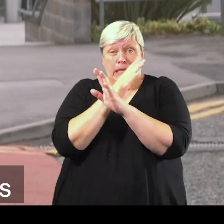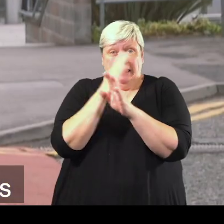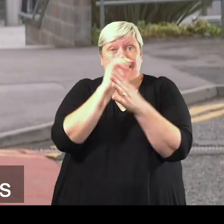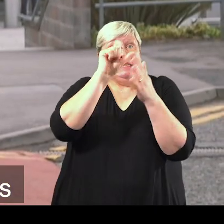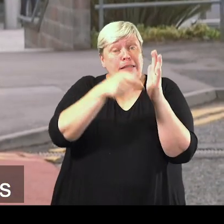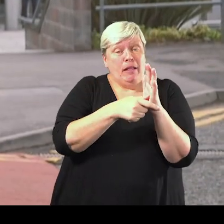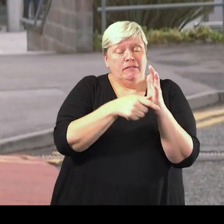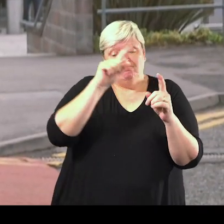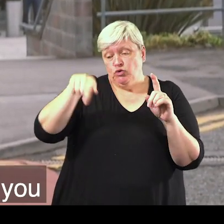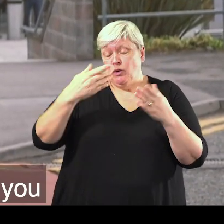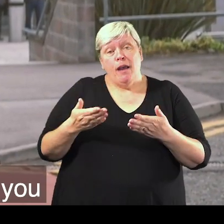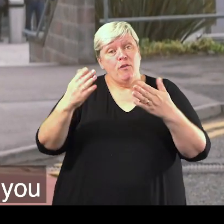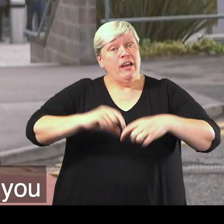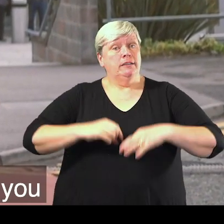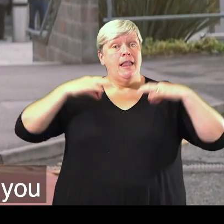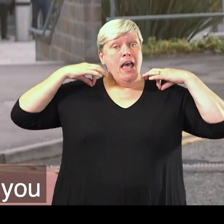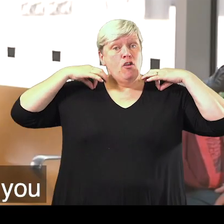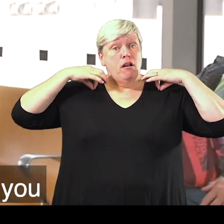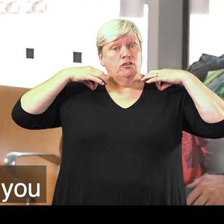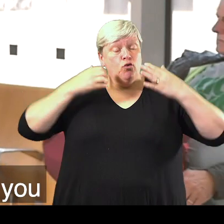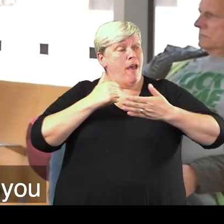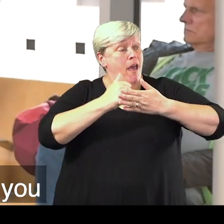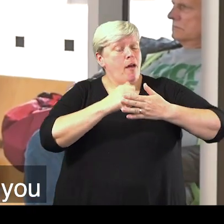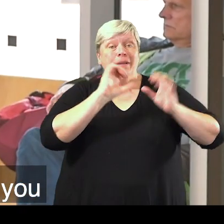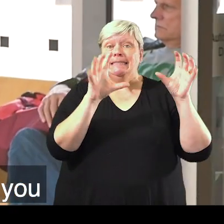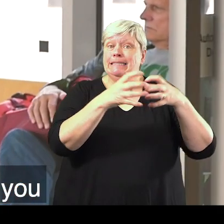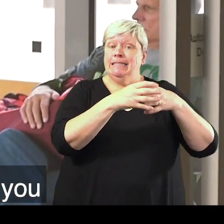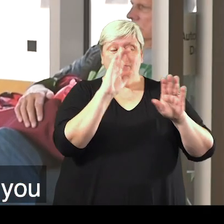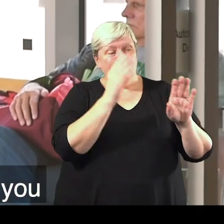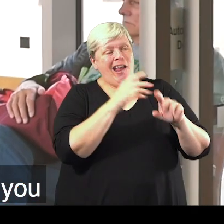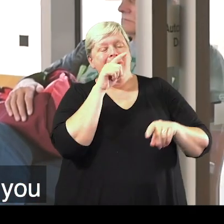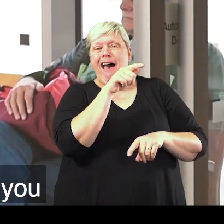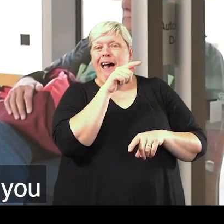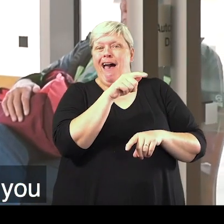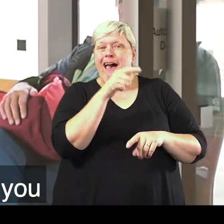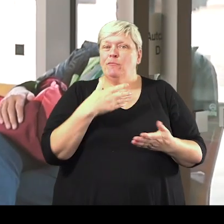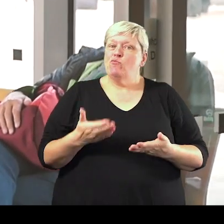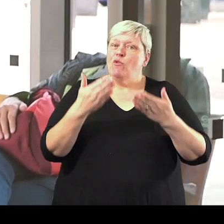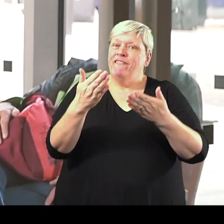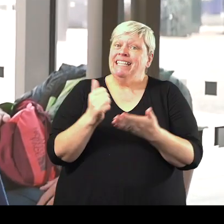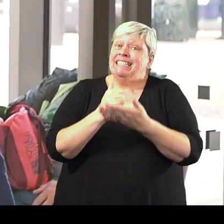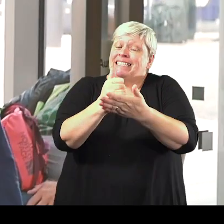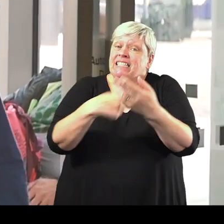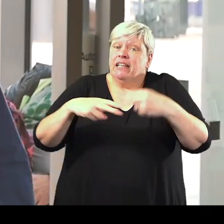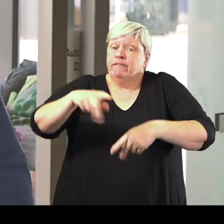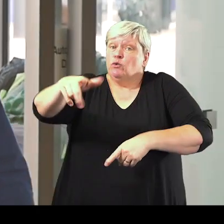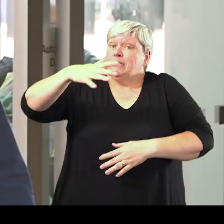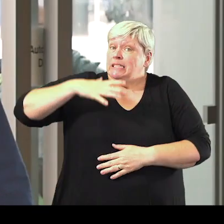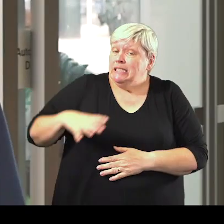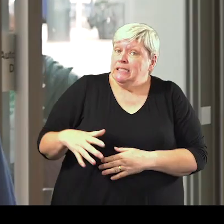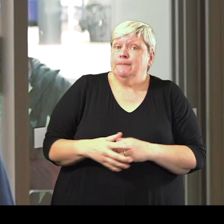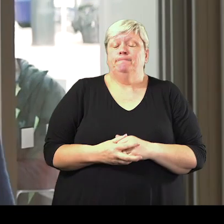hidden disabilities and we can provide a lanyard to help our team recognise you and provide assistance